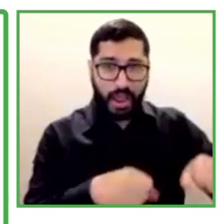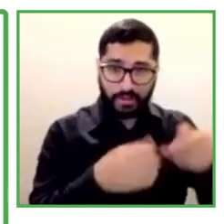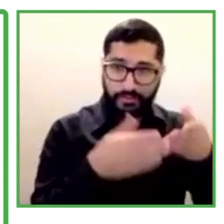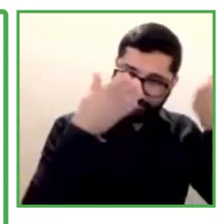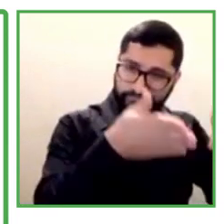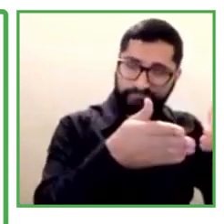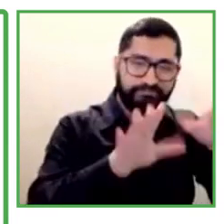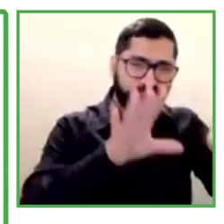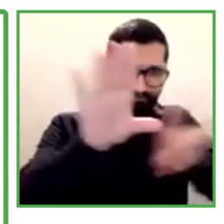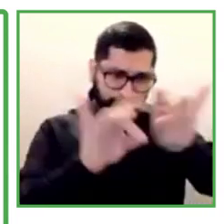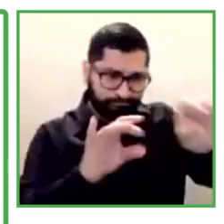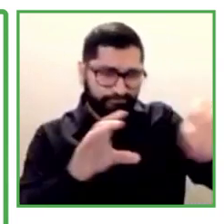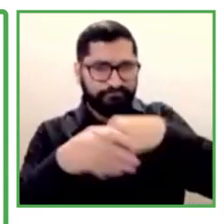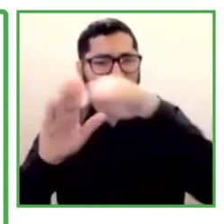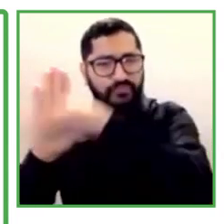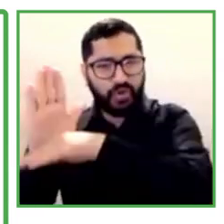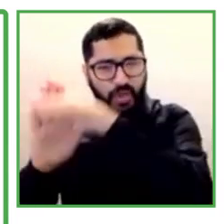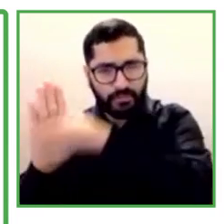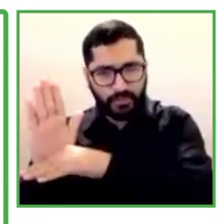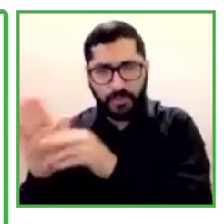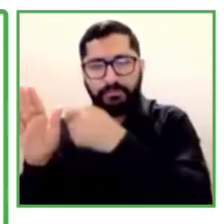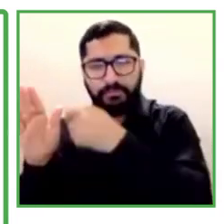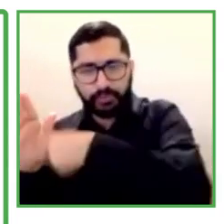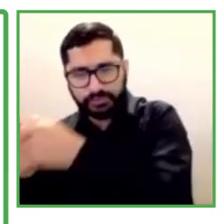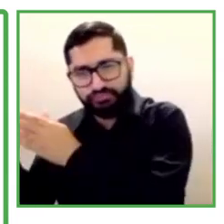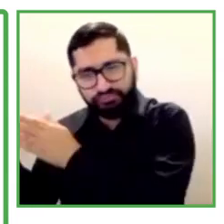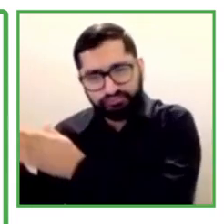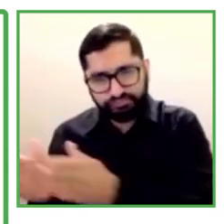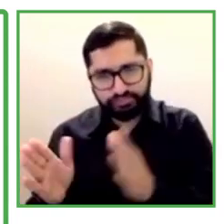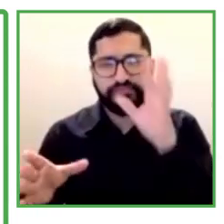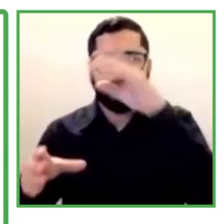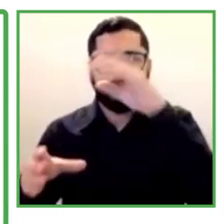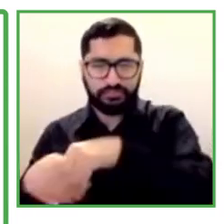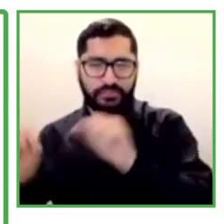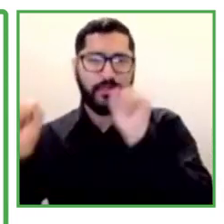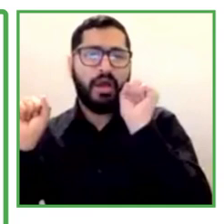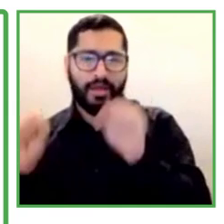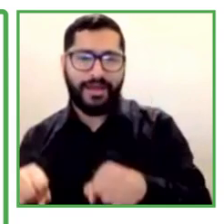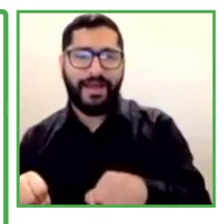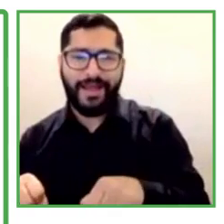Incluye, can opt for this benefit if they want it so.